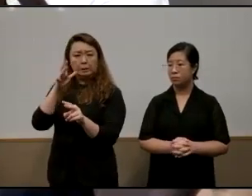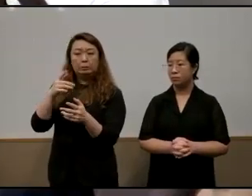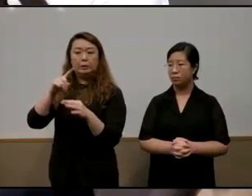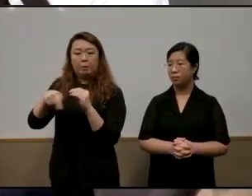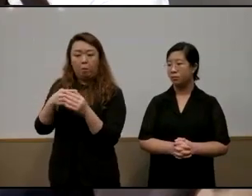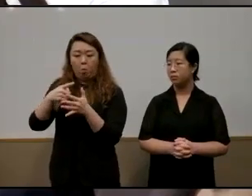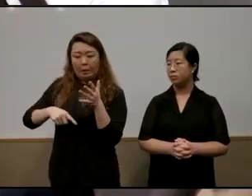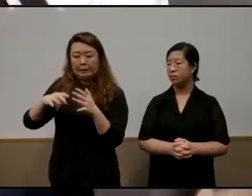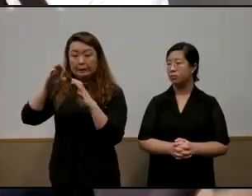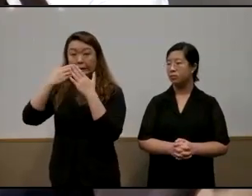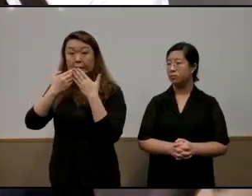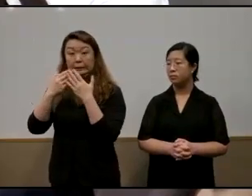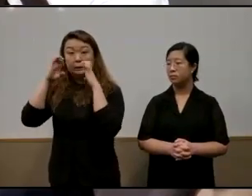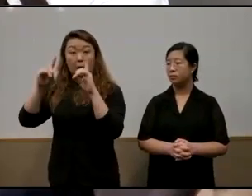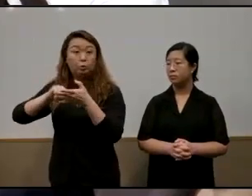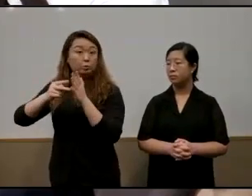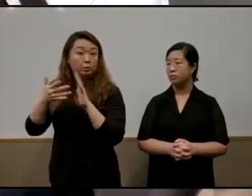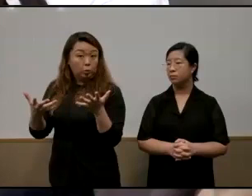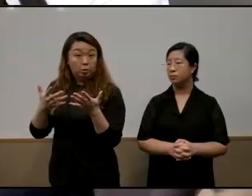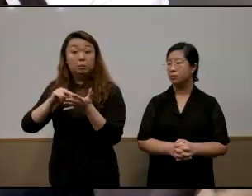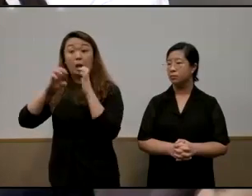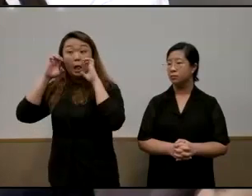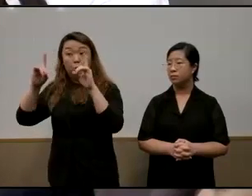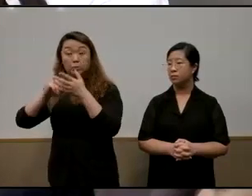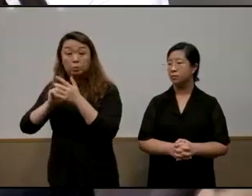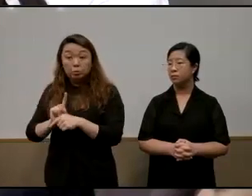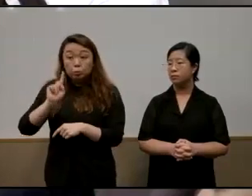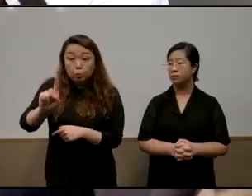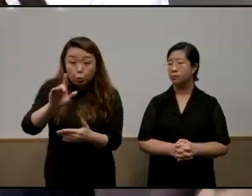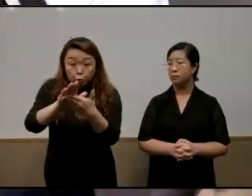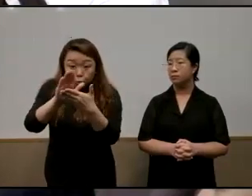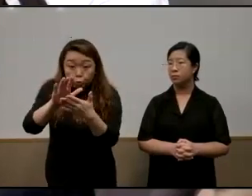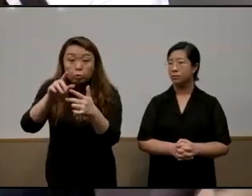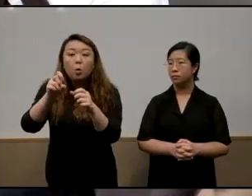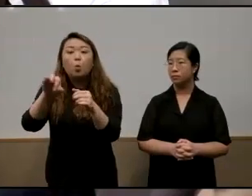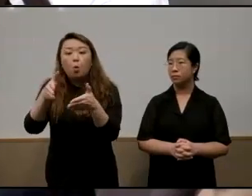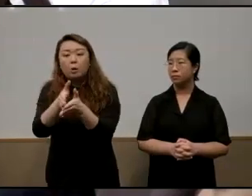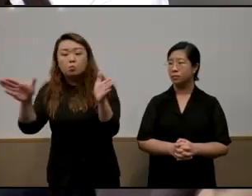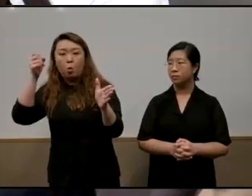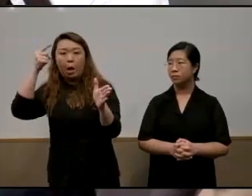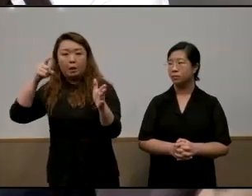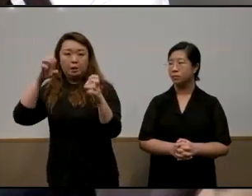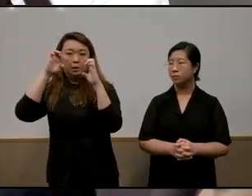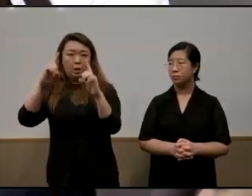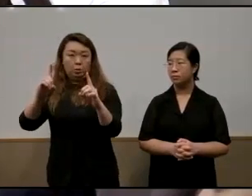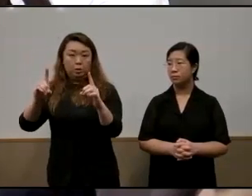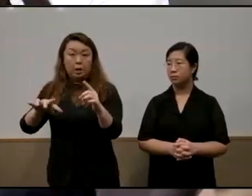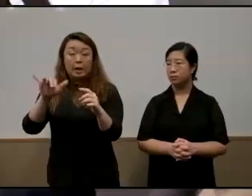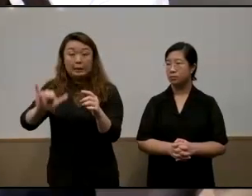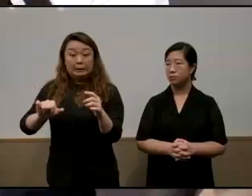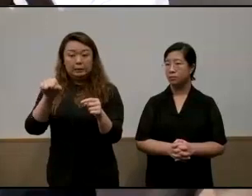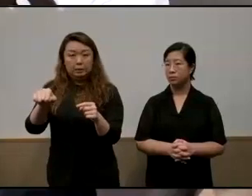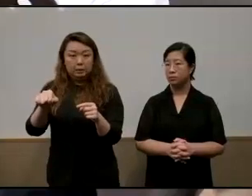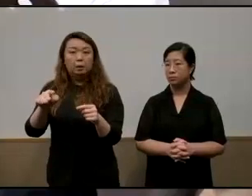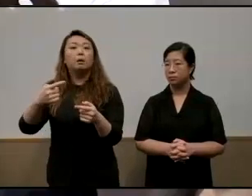is it just going to school or is there a much broader understanding of education and that is fundamental for